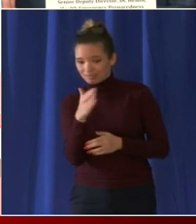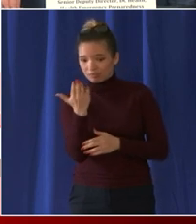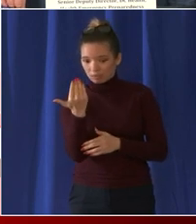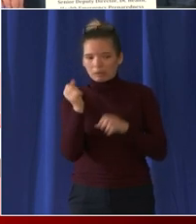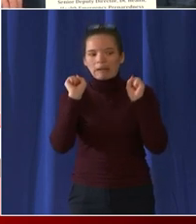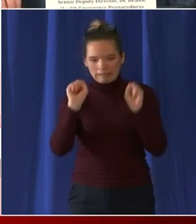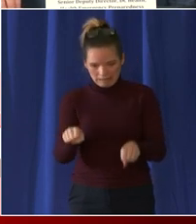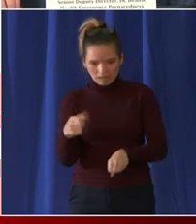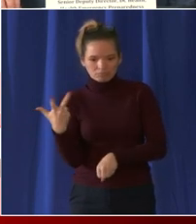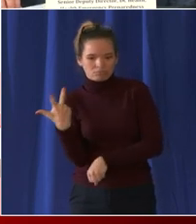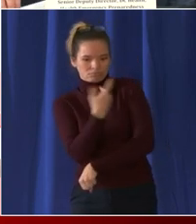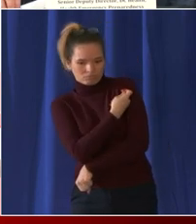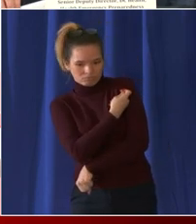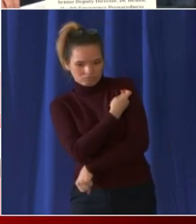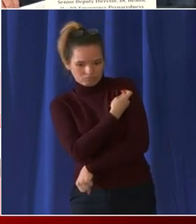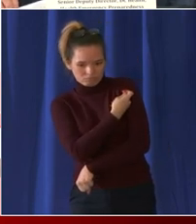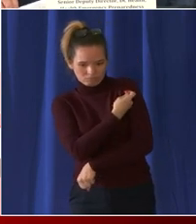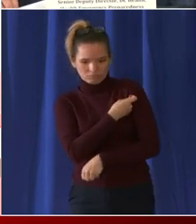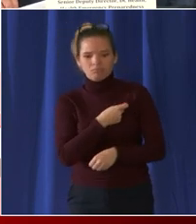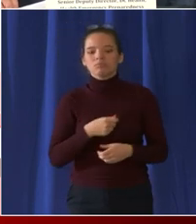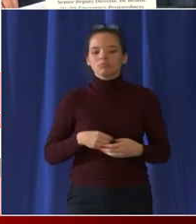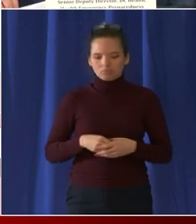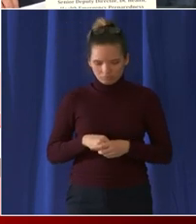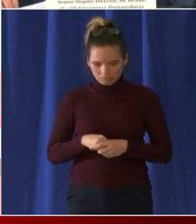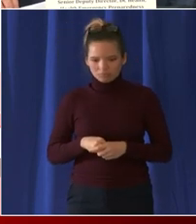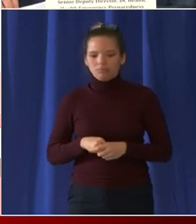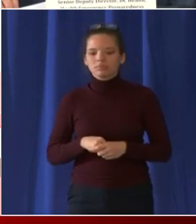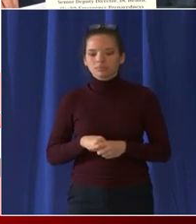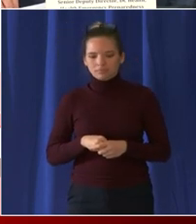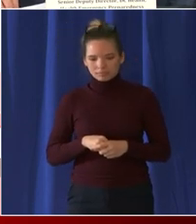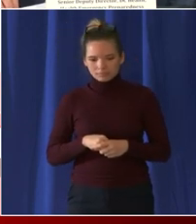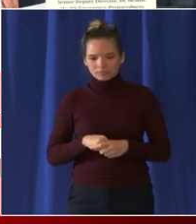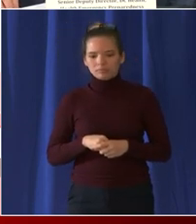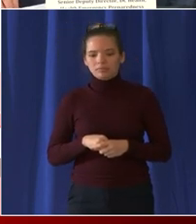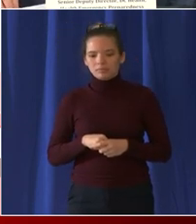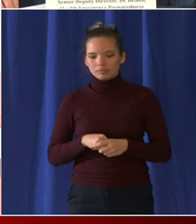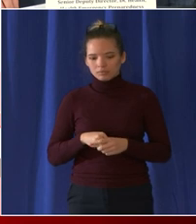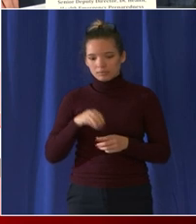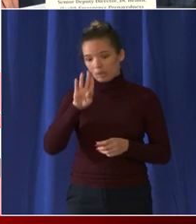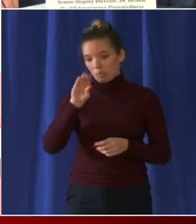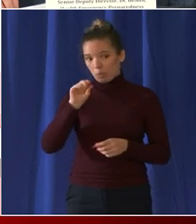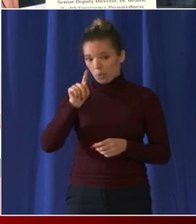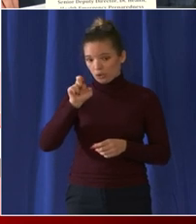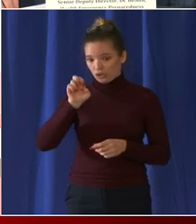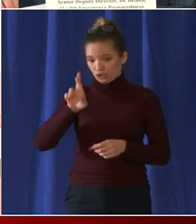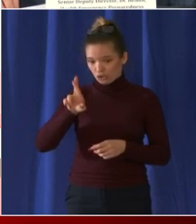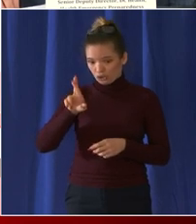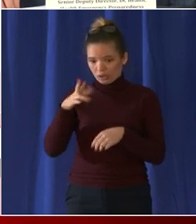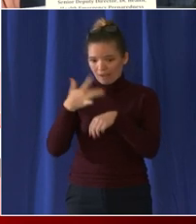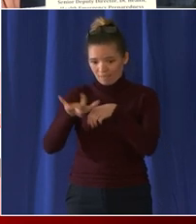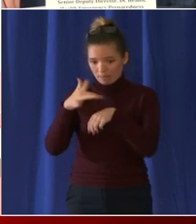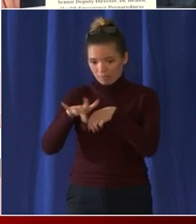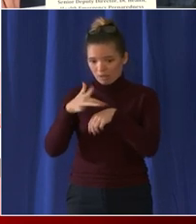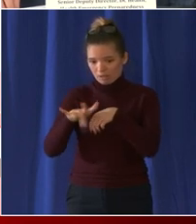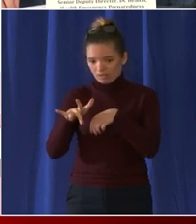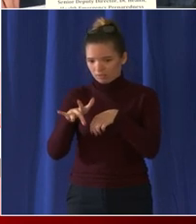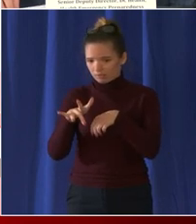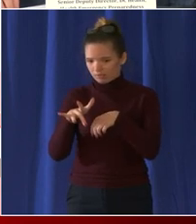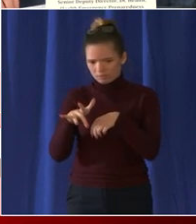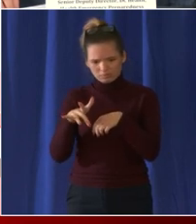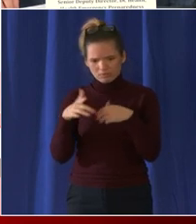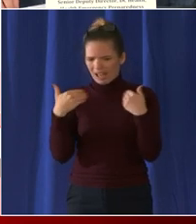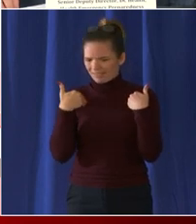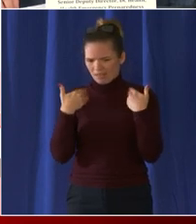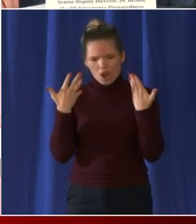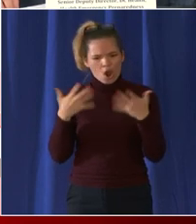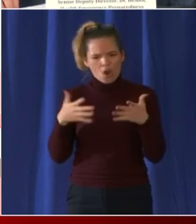to get a booster and so those are now available at all of our district walk-up locations as well as our private providers throughout the community you